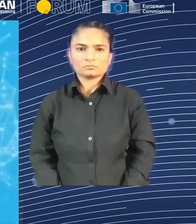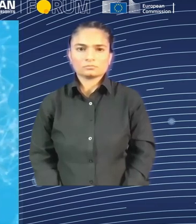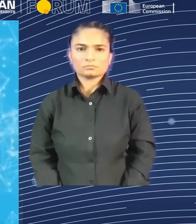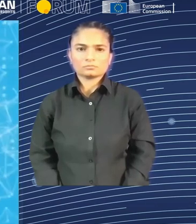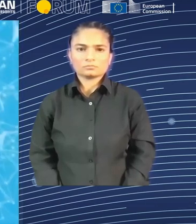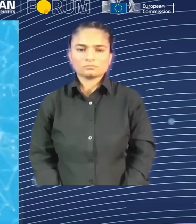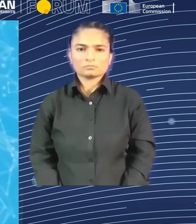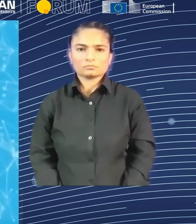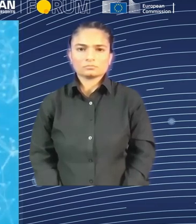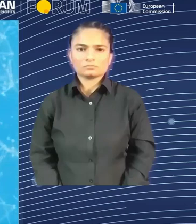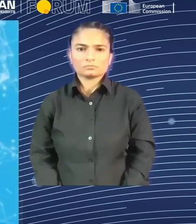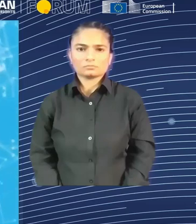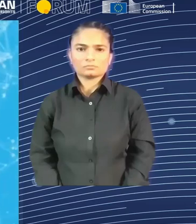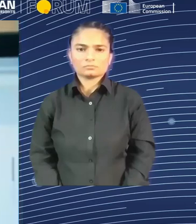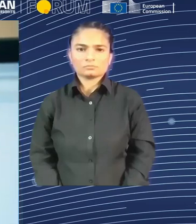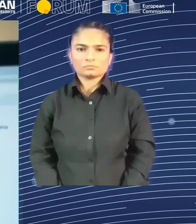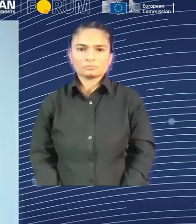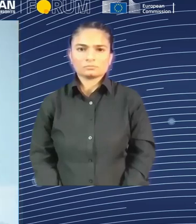real situation of the labor market.